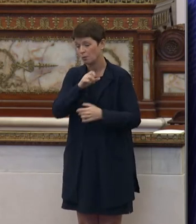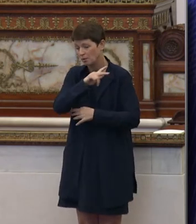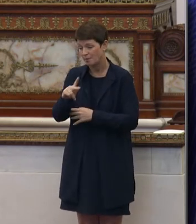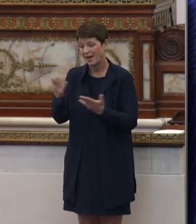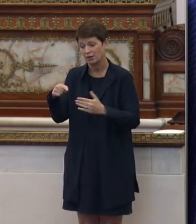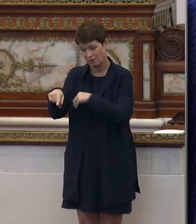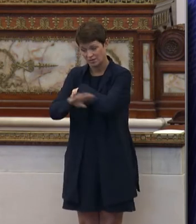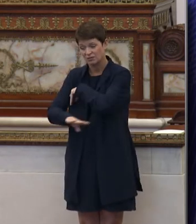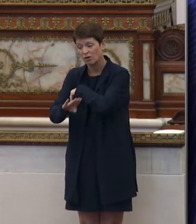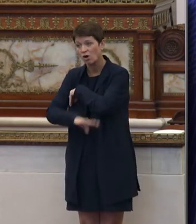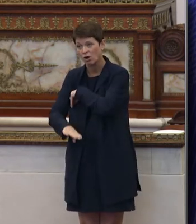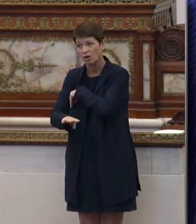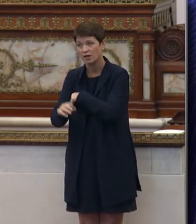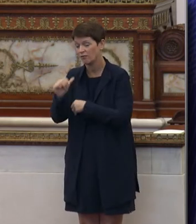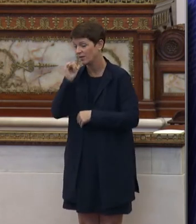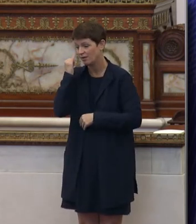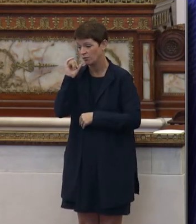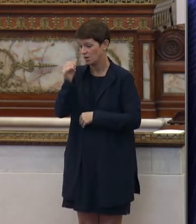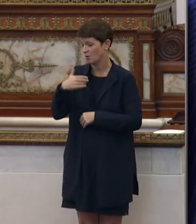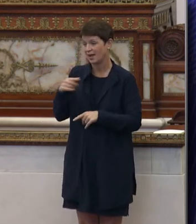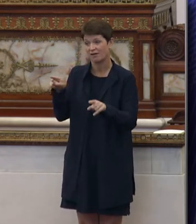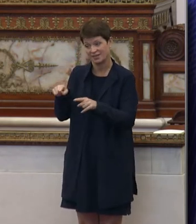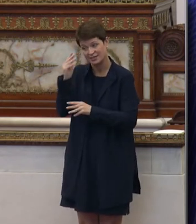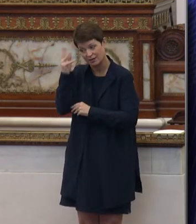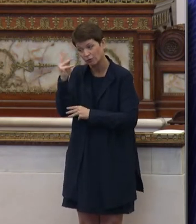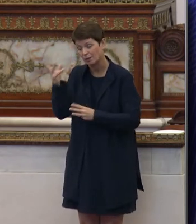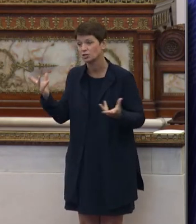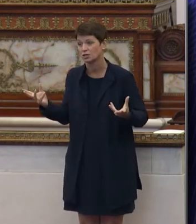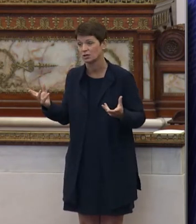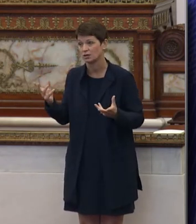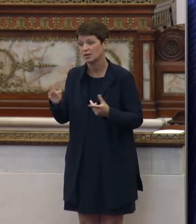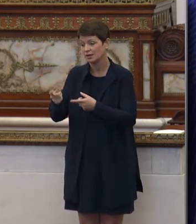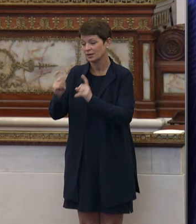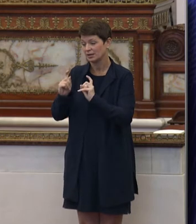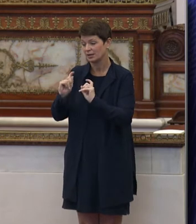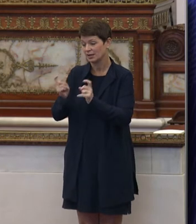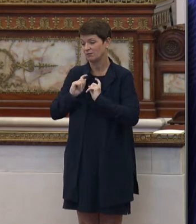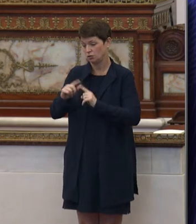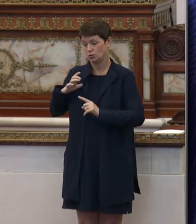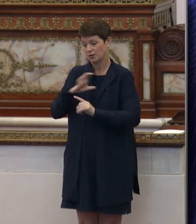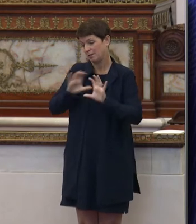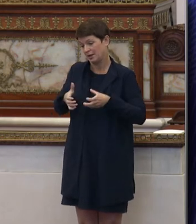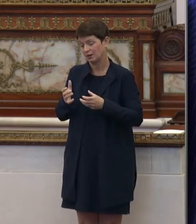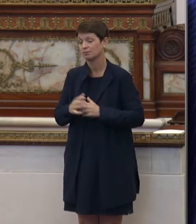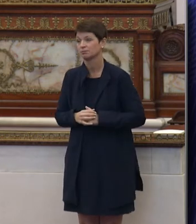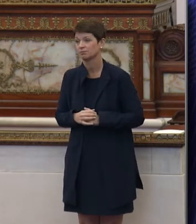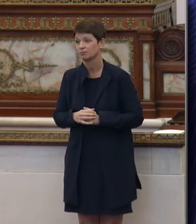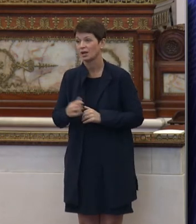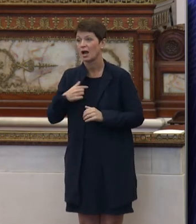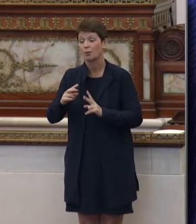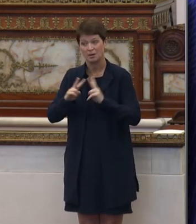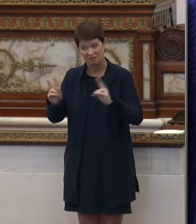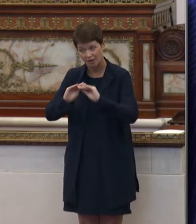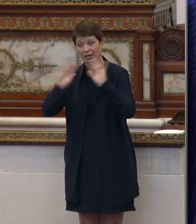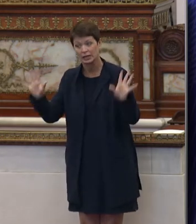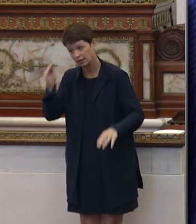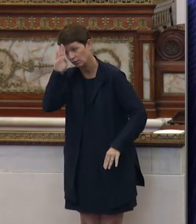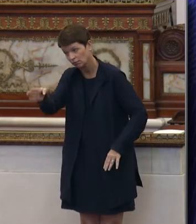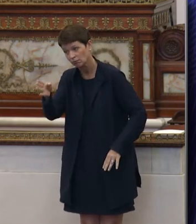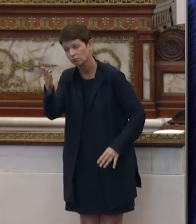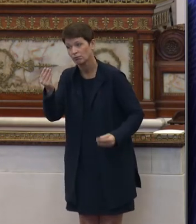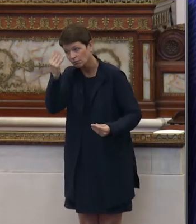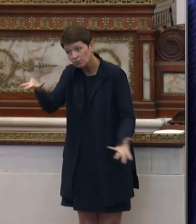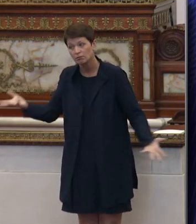here in the fall if we do not have this information provided to the committee. And I want to be absolutely clear about that.